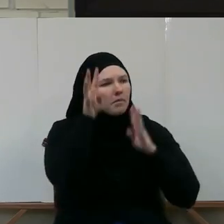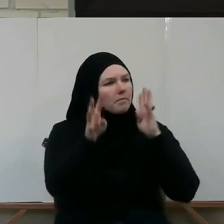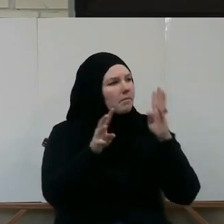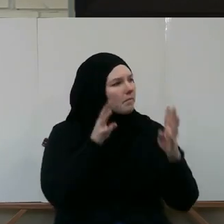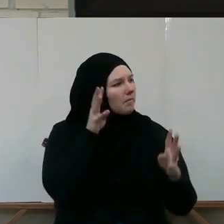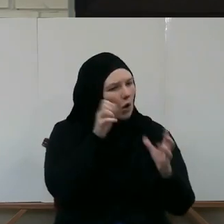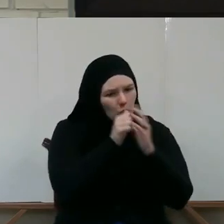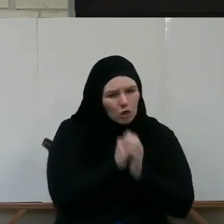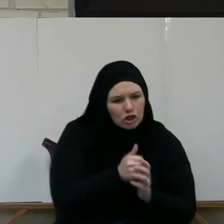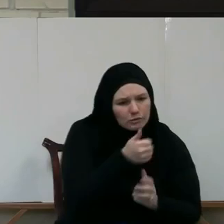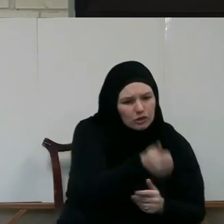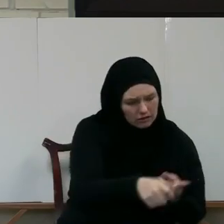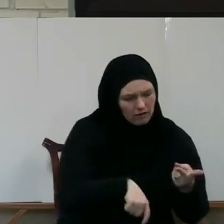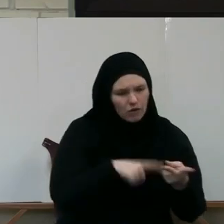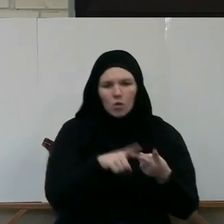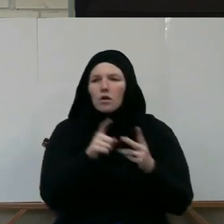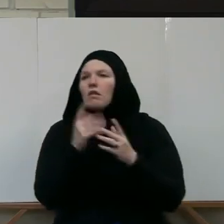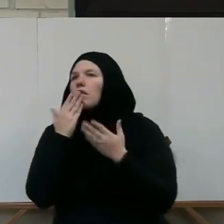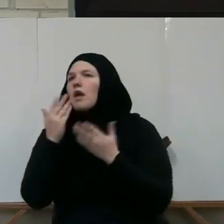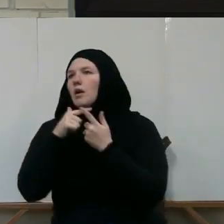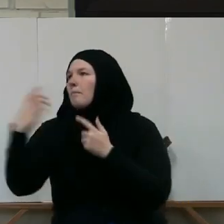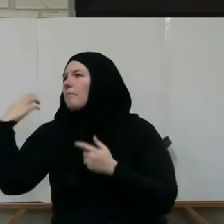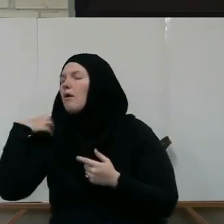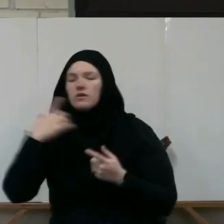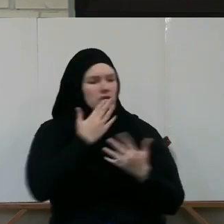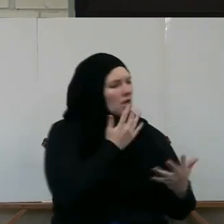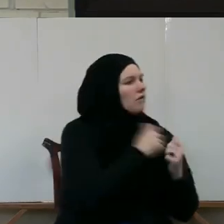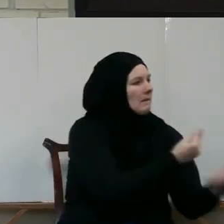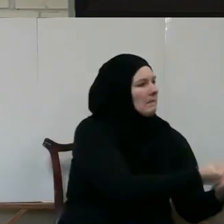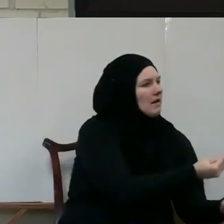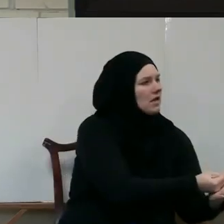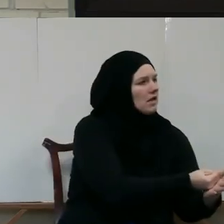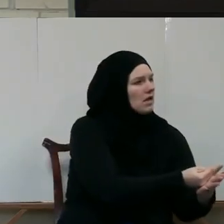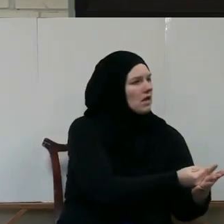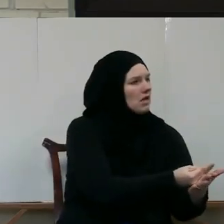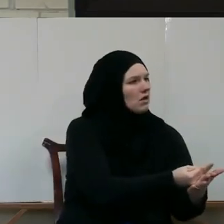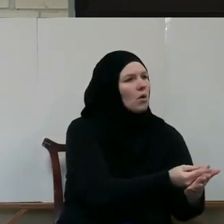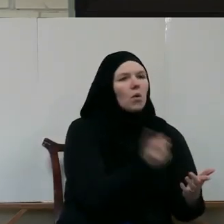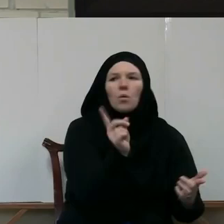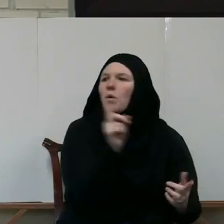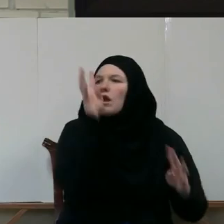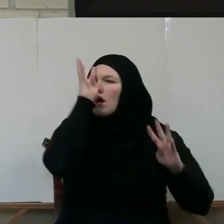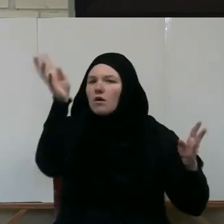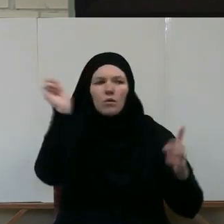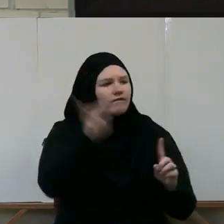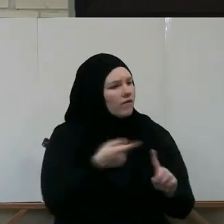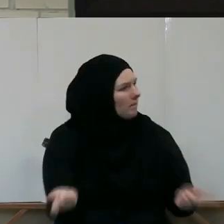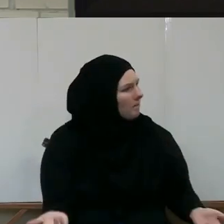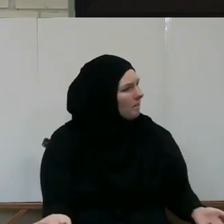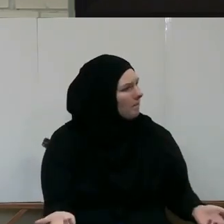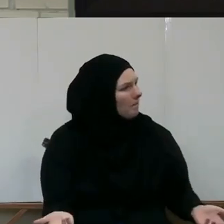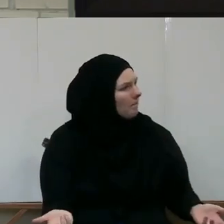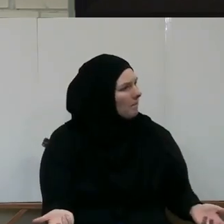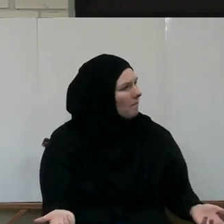Worshipping yourself, worshipping your boss, worshipping your money, worshipping a stone. Where do you come with this from?